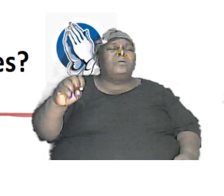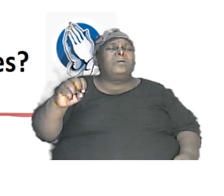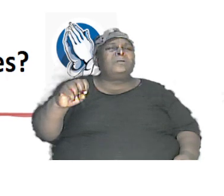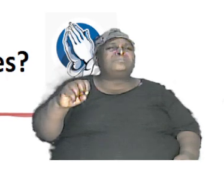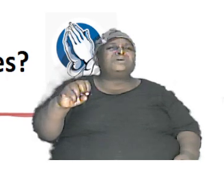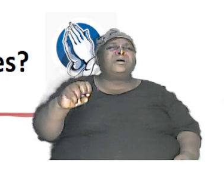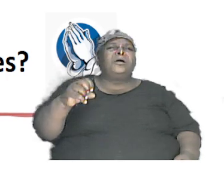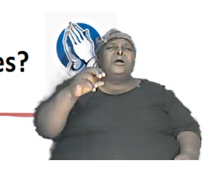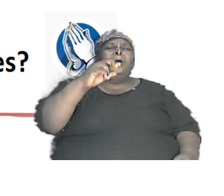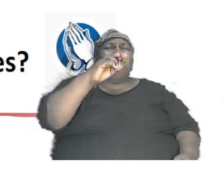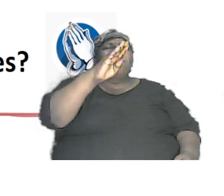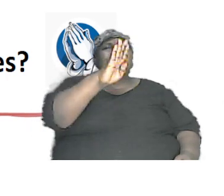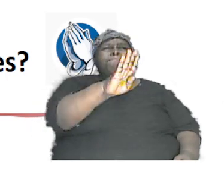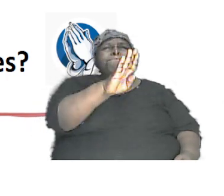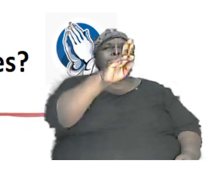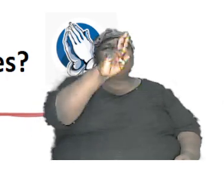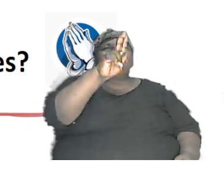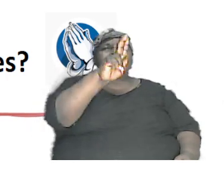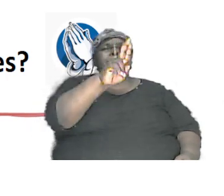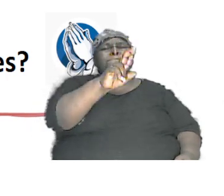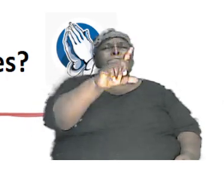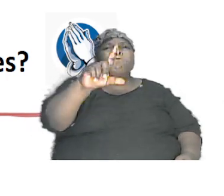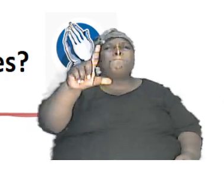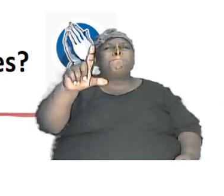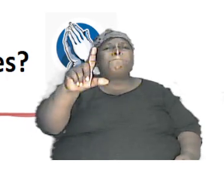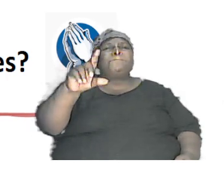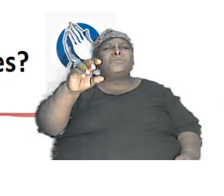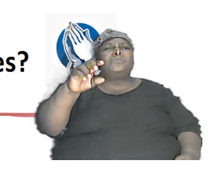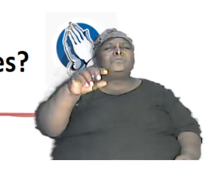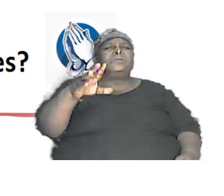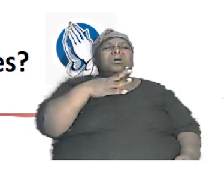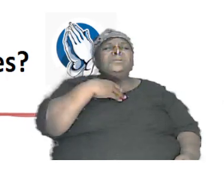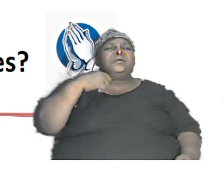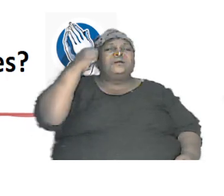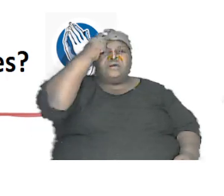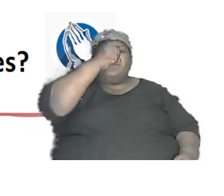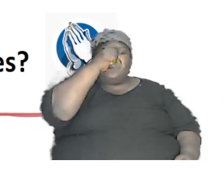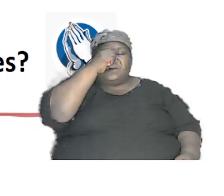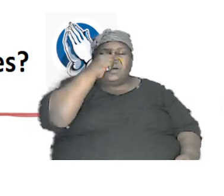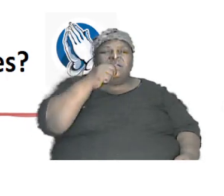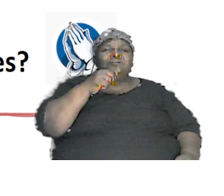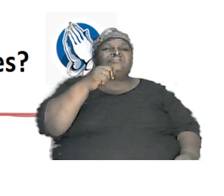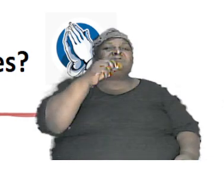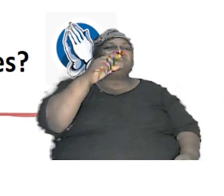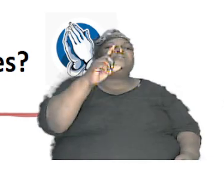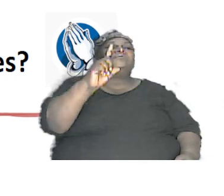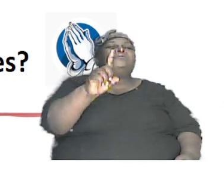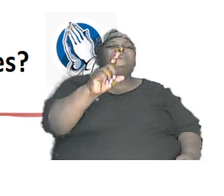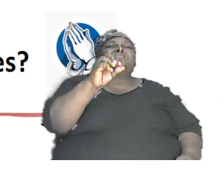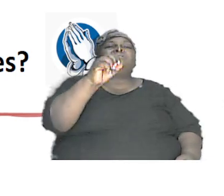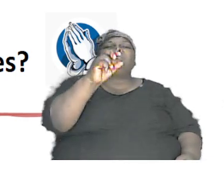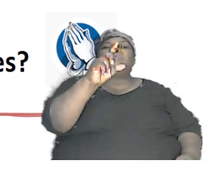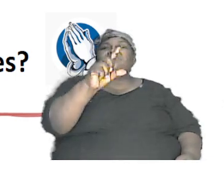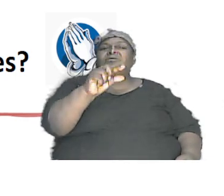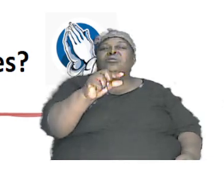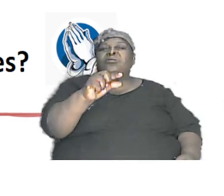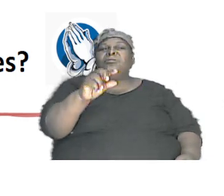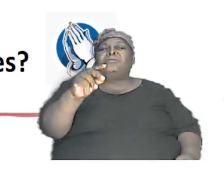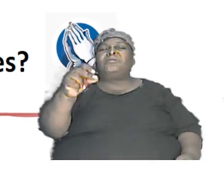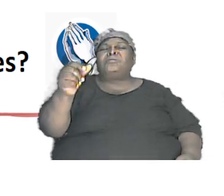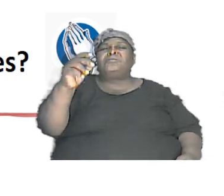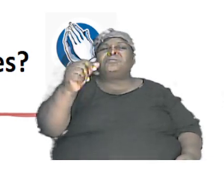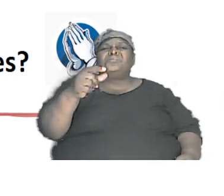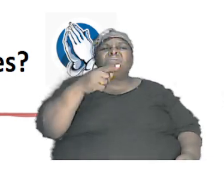you might leave with the impression that they are both not dogs but they are and you might think that